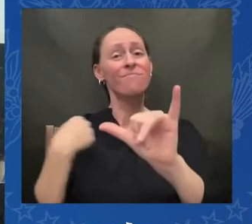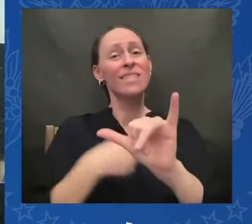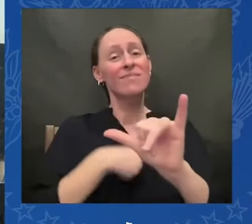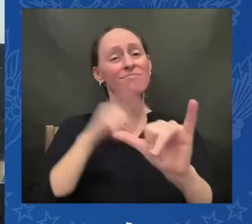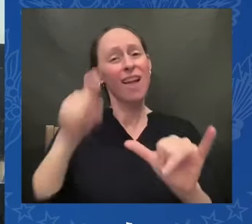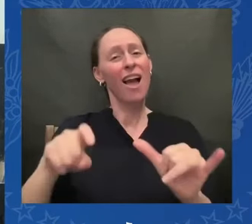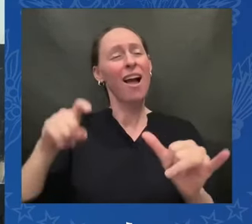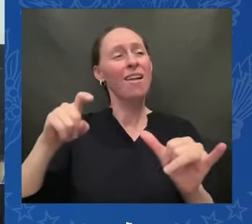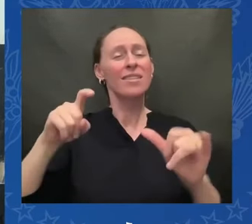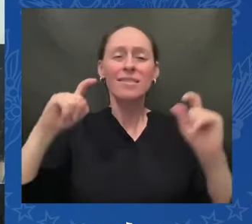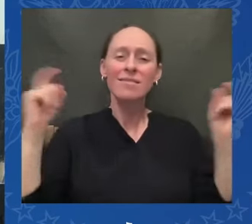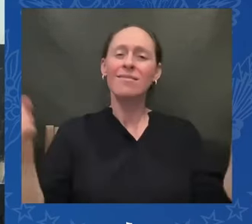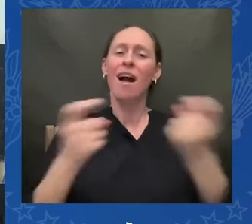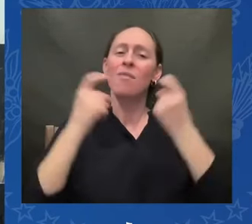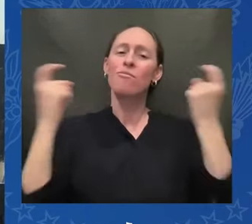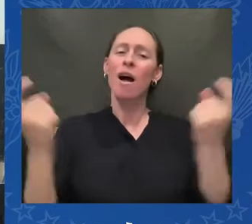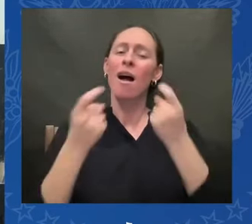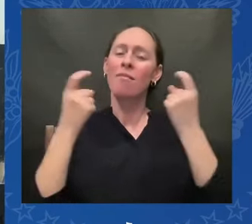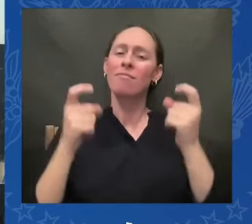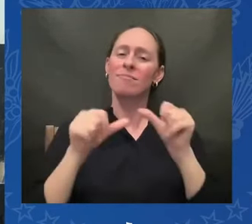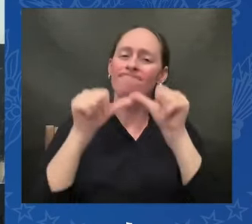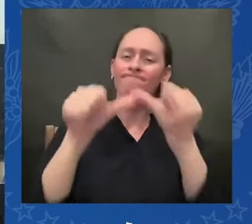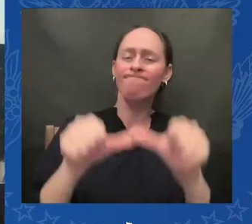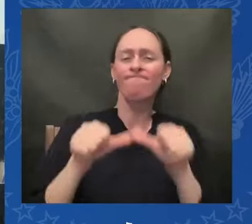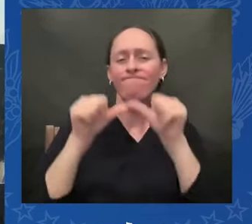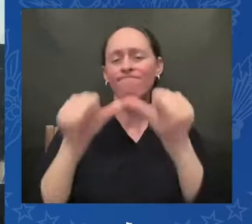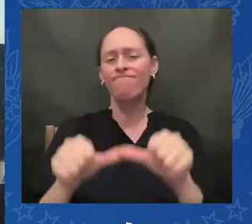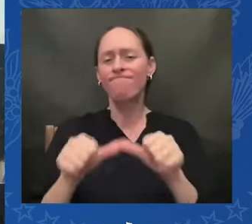we are still here